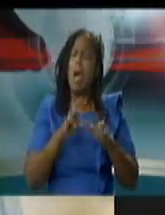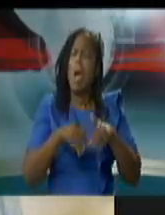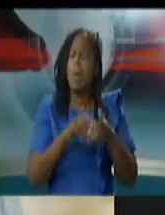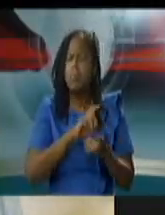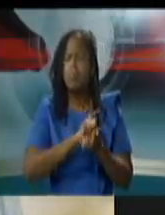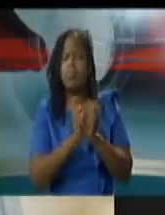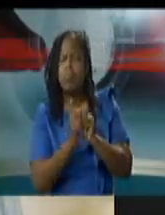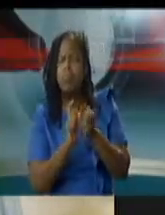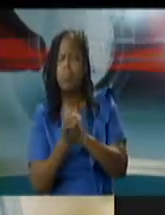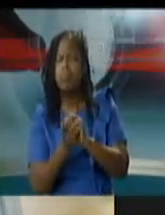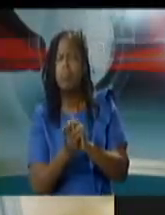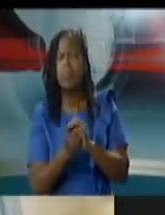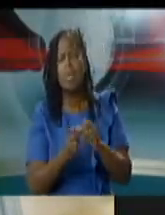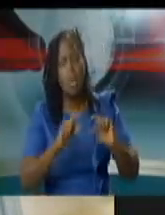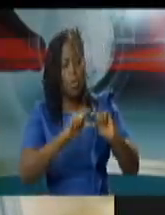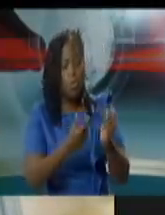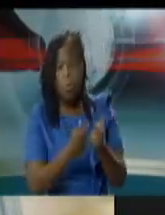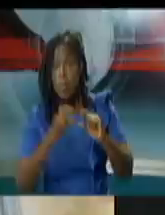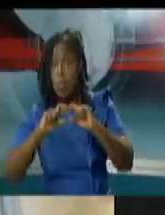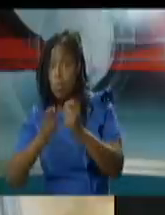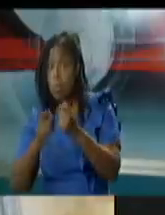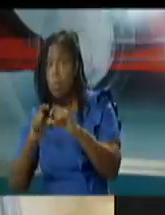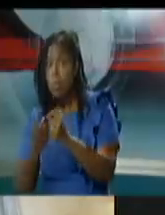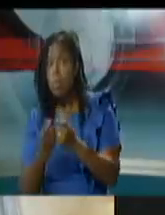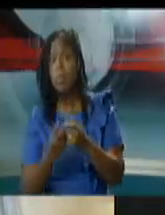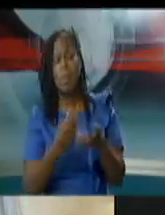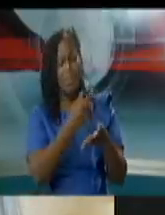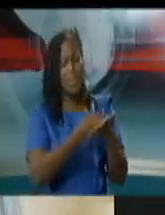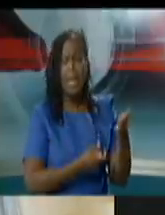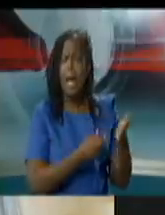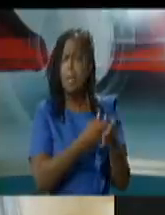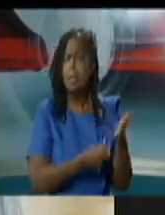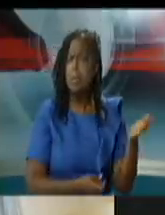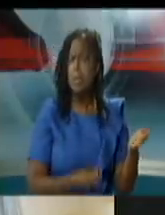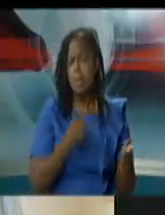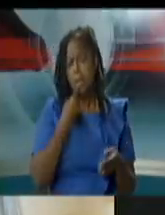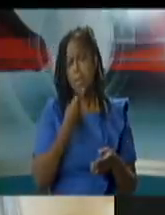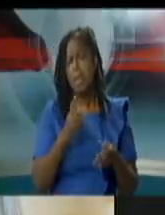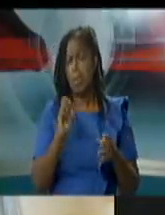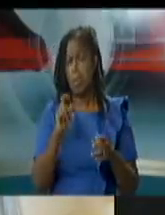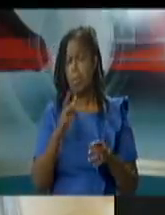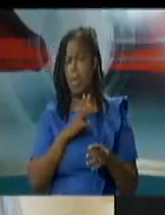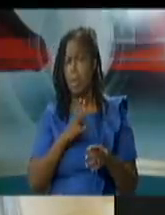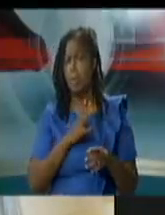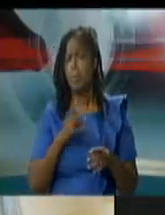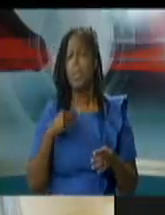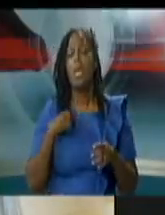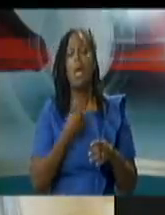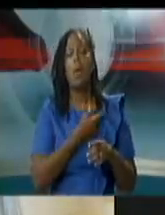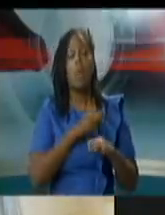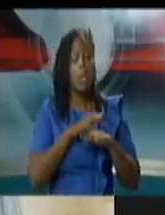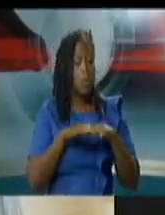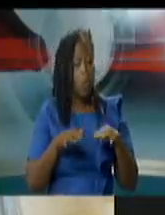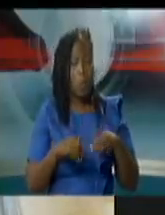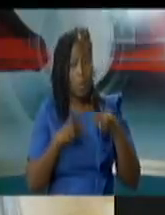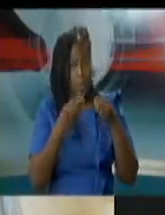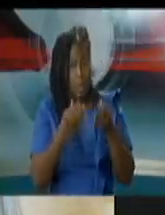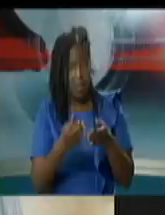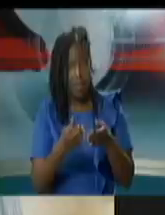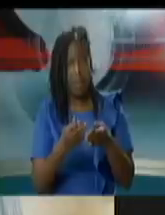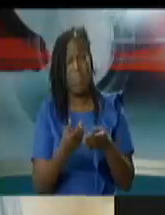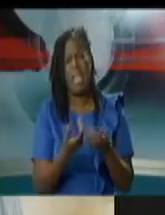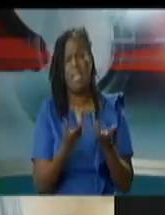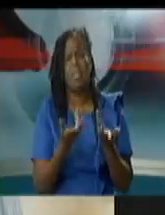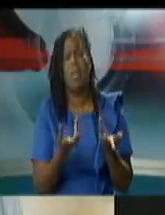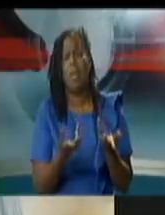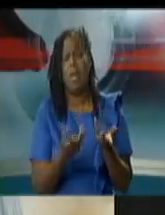some of them believe that they are being called out to work even though they don't provide an essential service so would there be any kind of